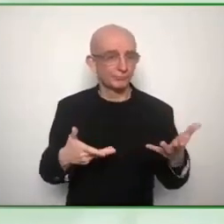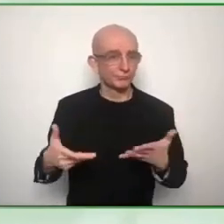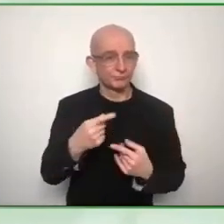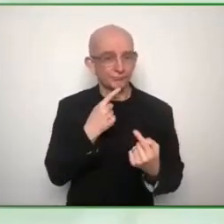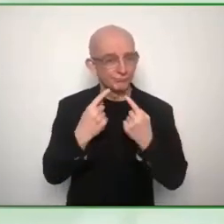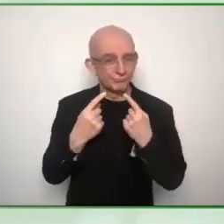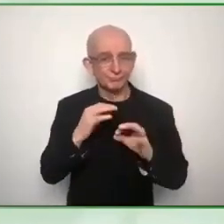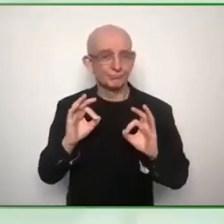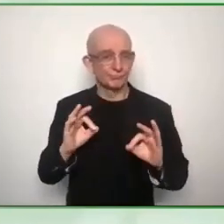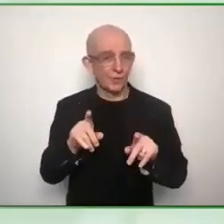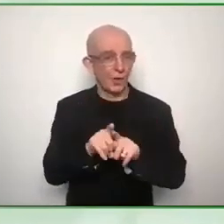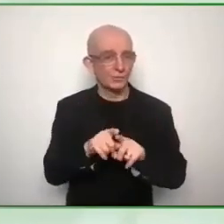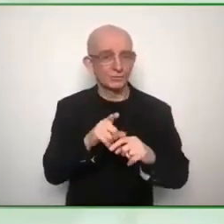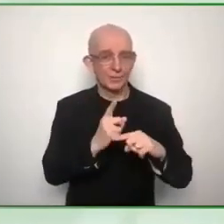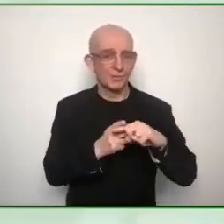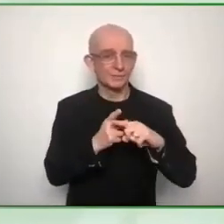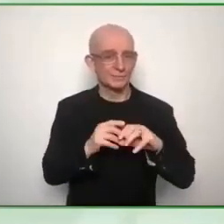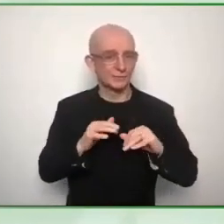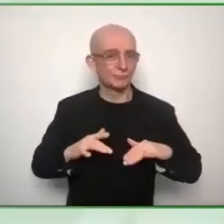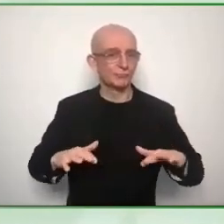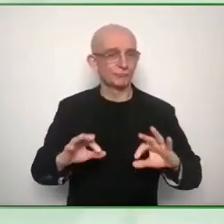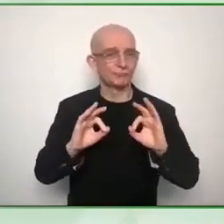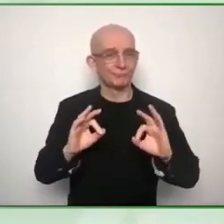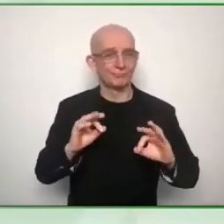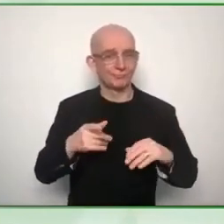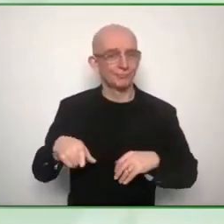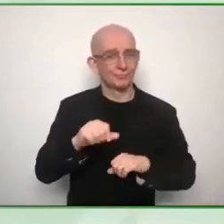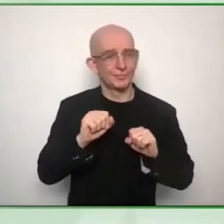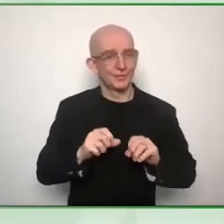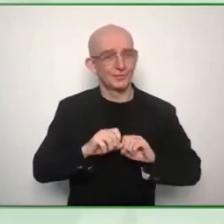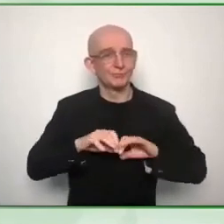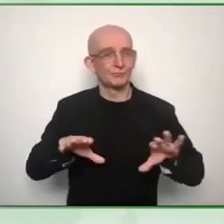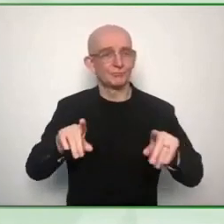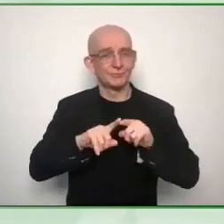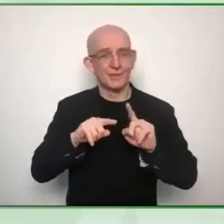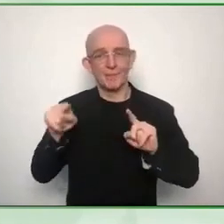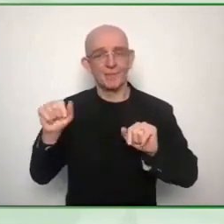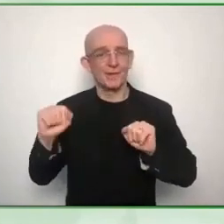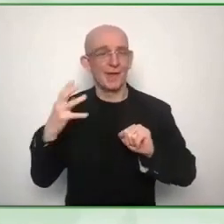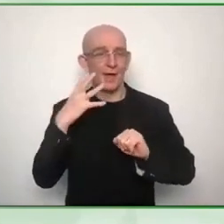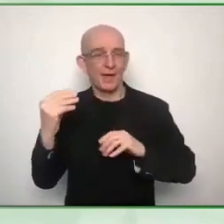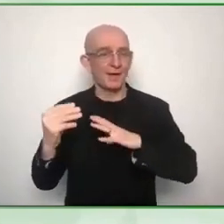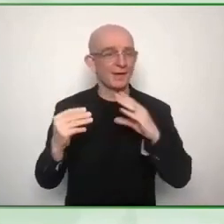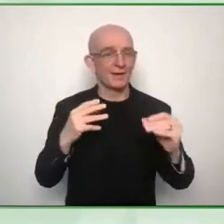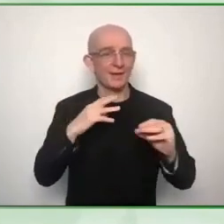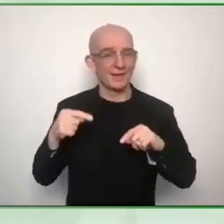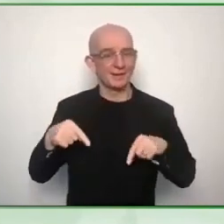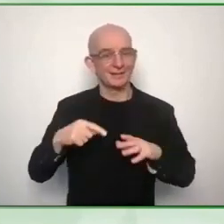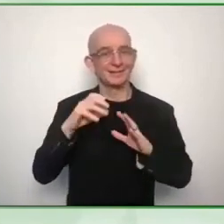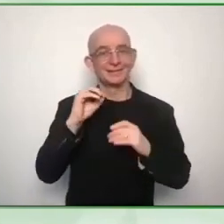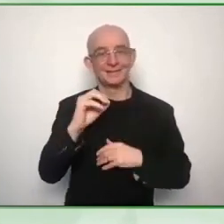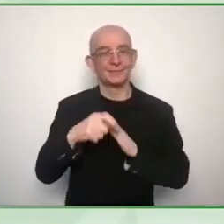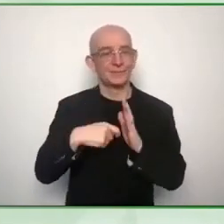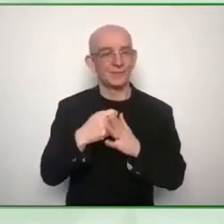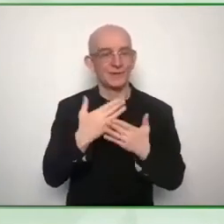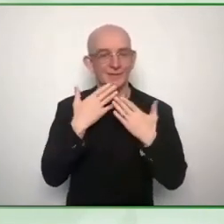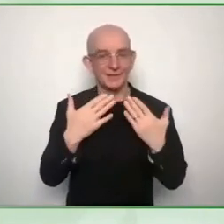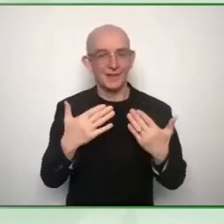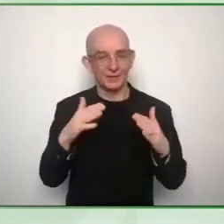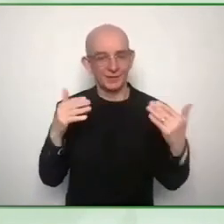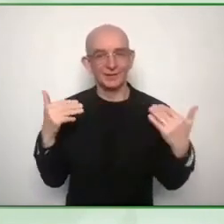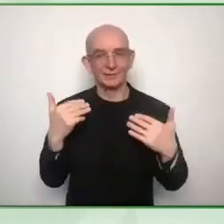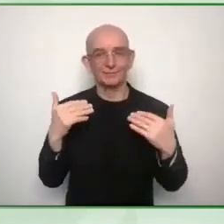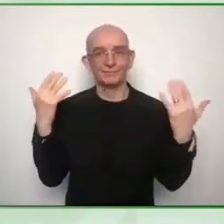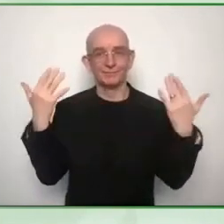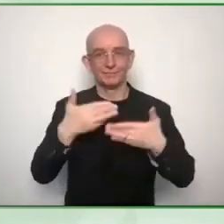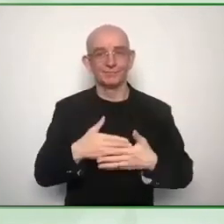better things you could have done so thank you for taking the time and thank you for your attention and we are really privileged to have you as a zero